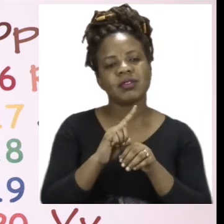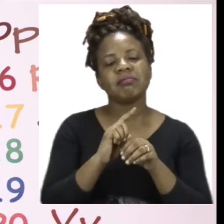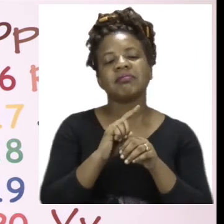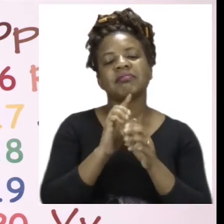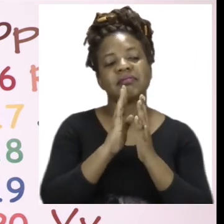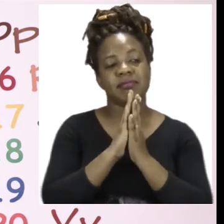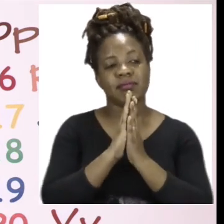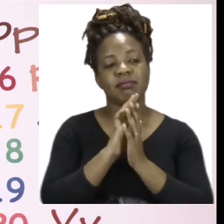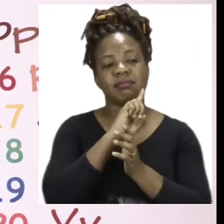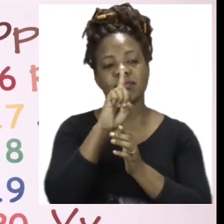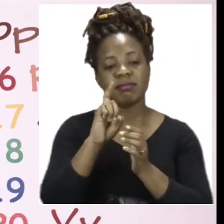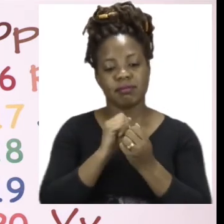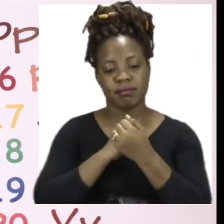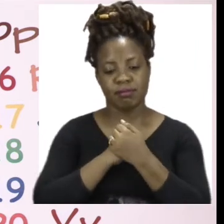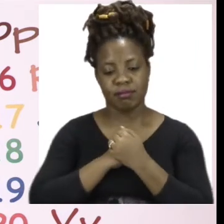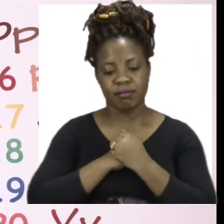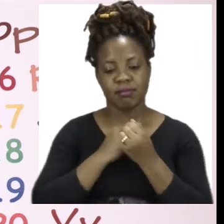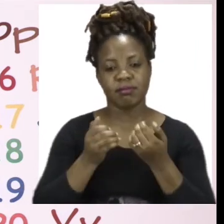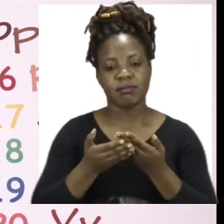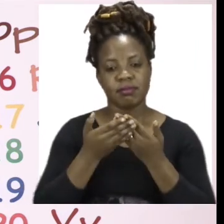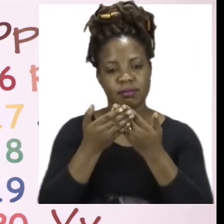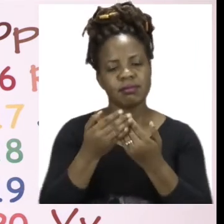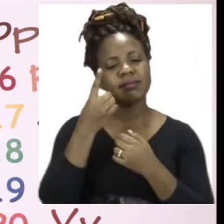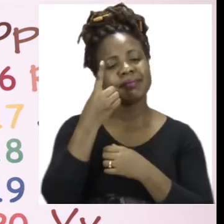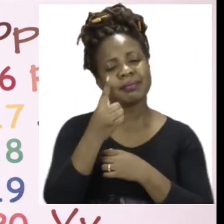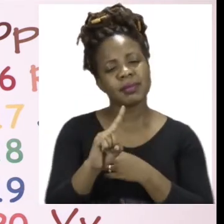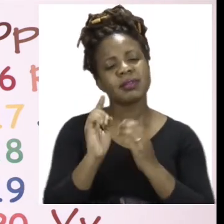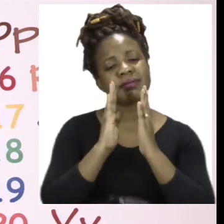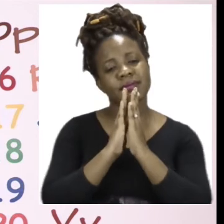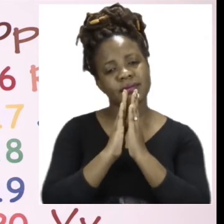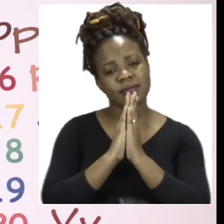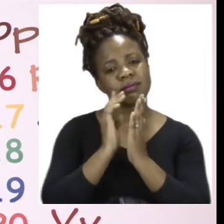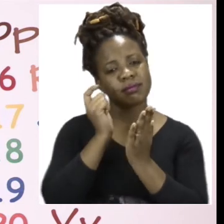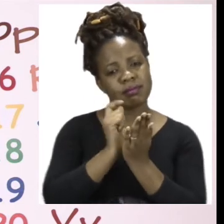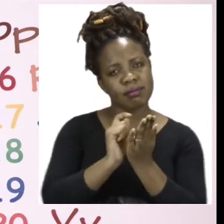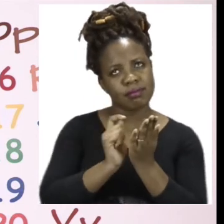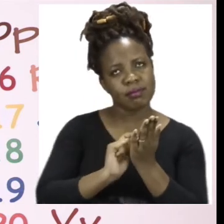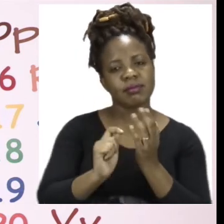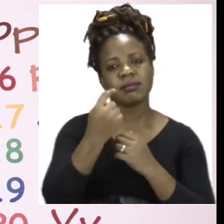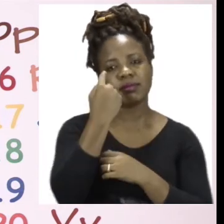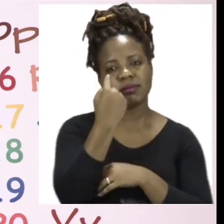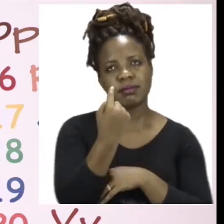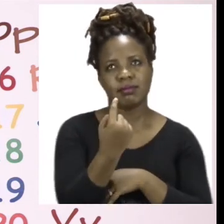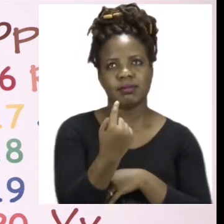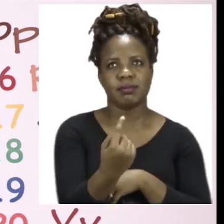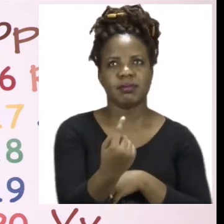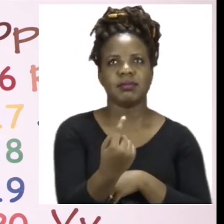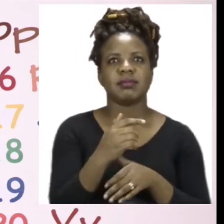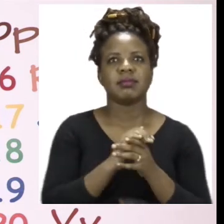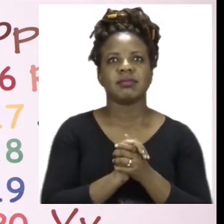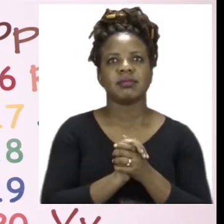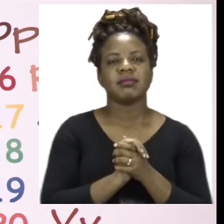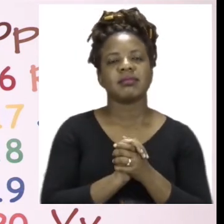Just make sure that you end up finishing your work by yourself. Now that we are done